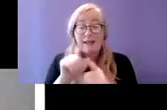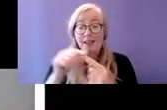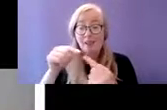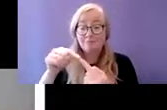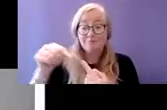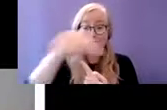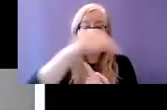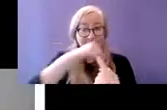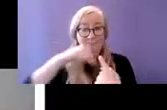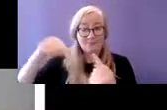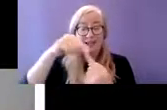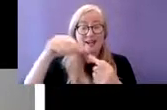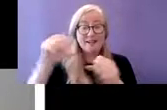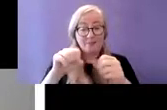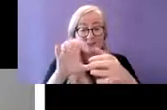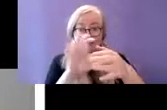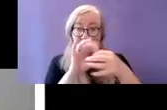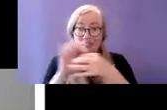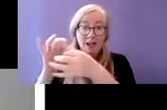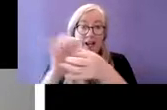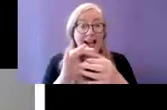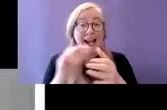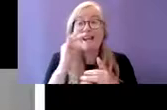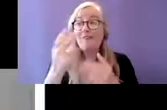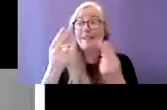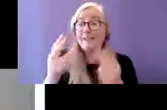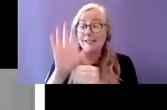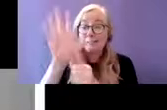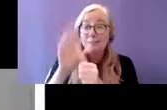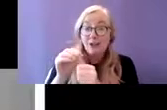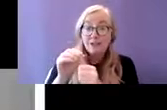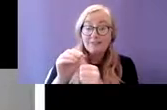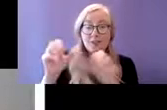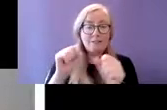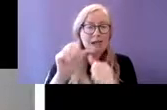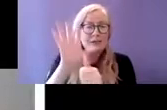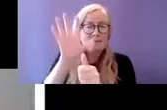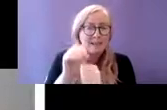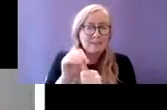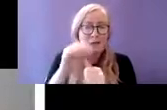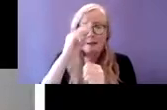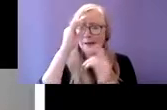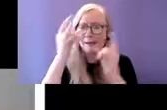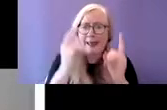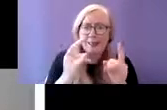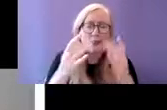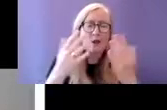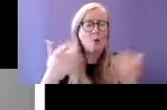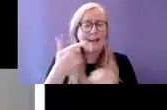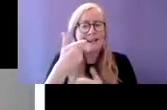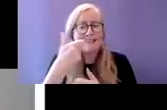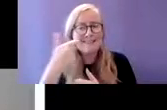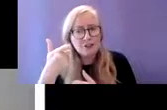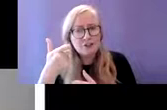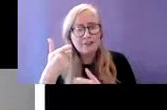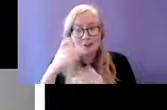maybe very specific mental health issues or addiction issues that that service is specially tailored to meet the needs